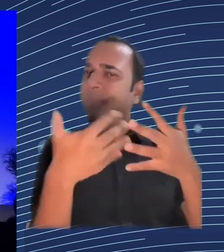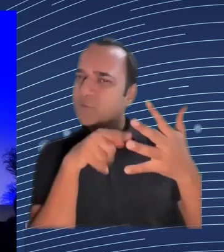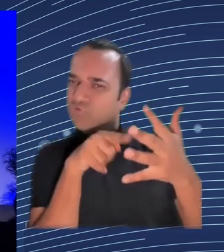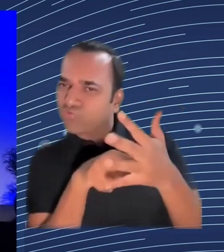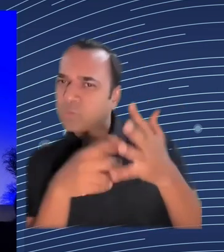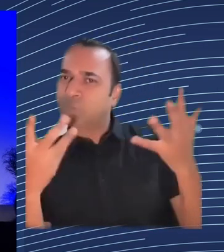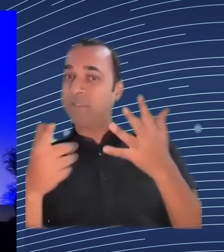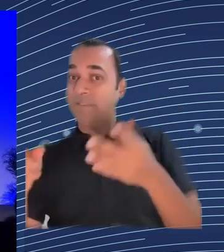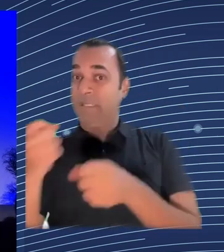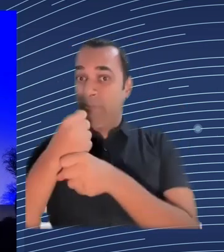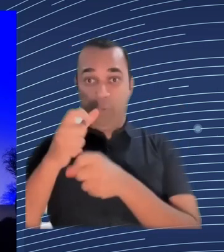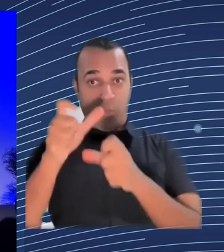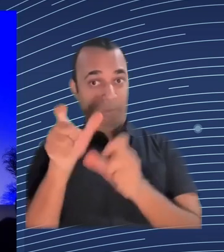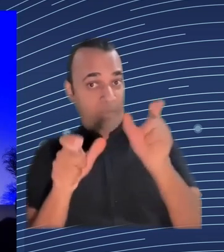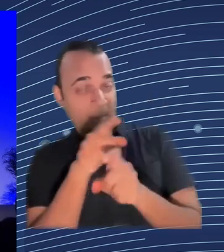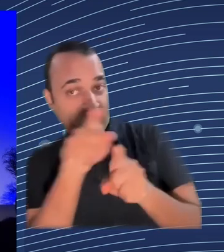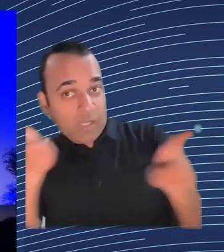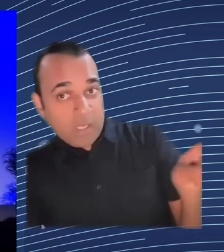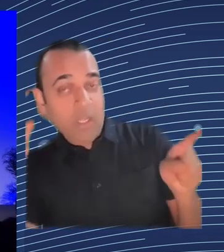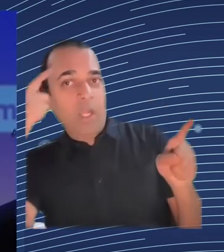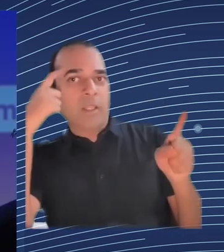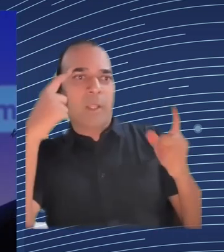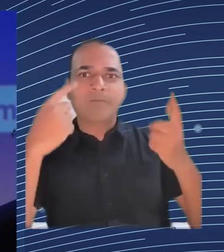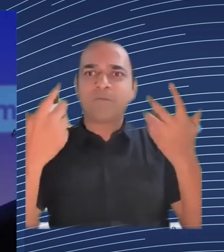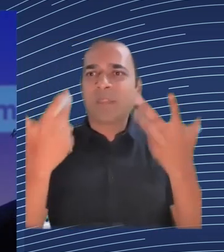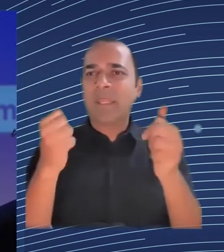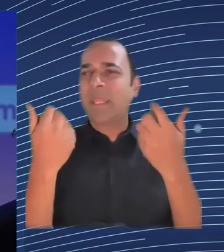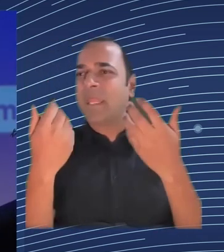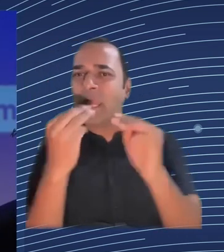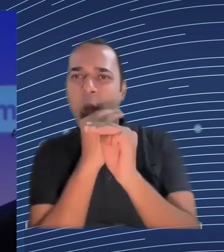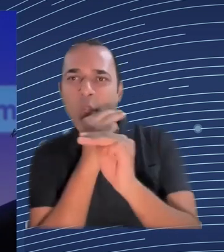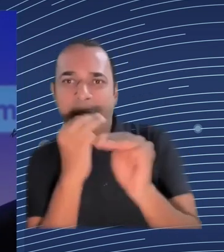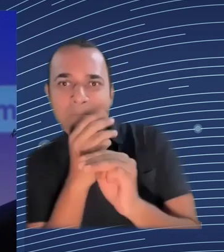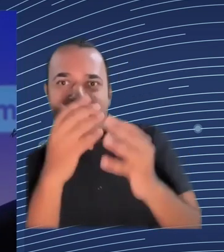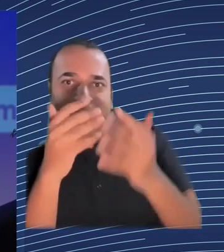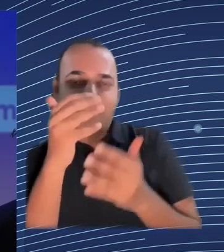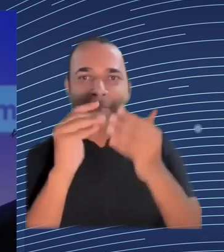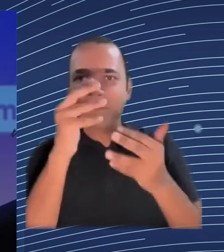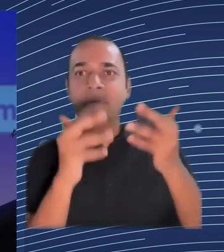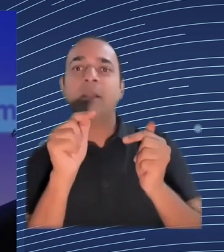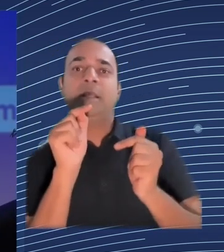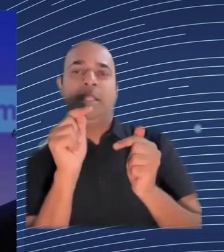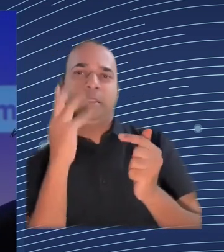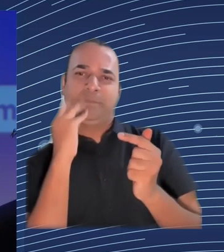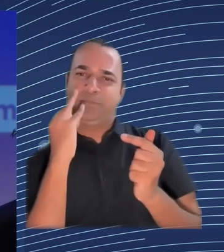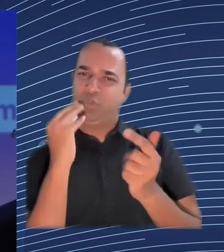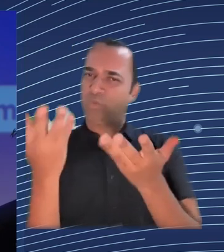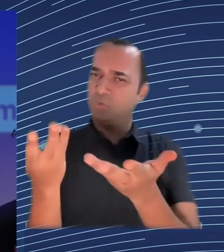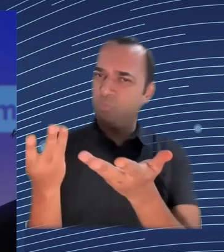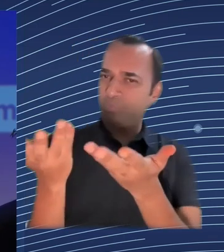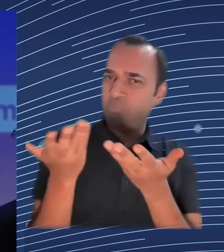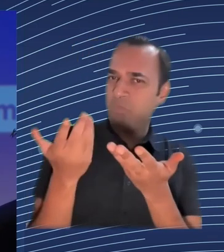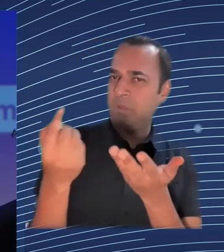transparency is a minimum required by law I mean if we for example we follow the European Court of